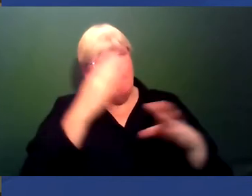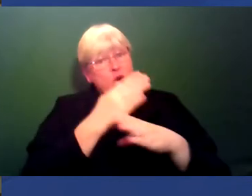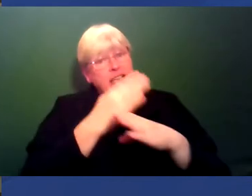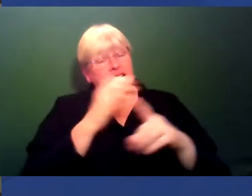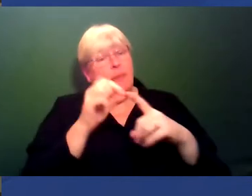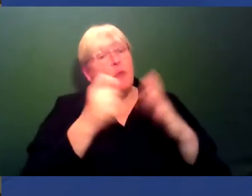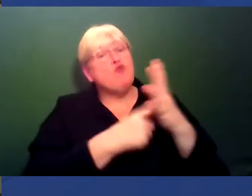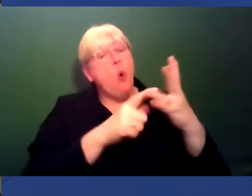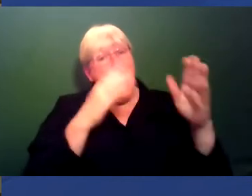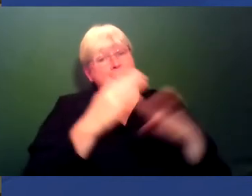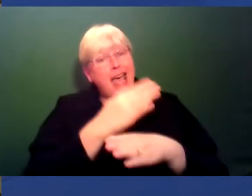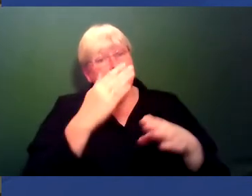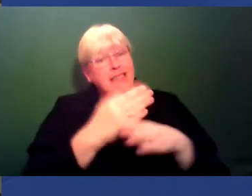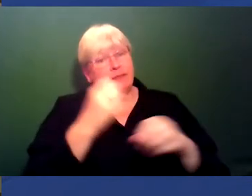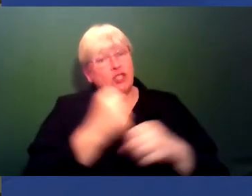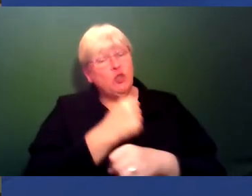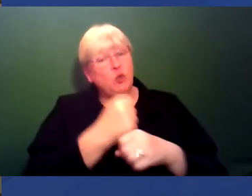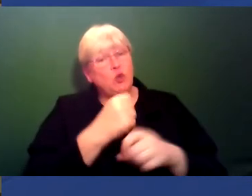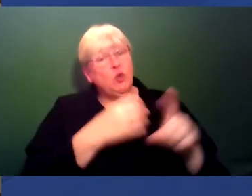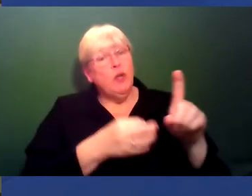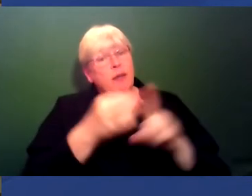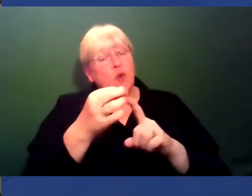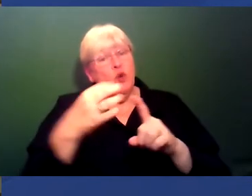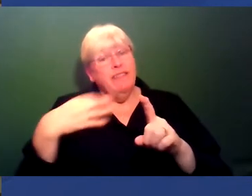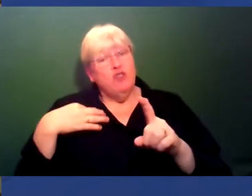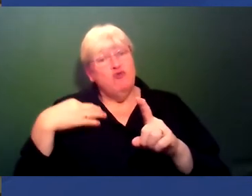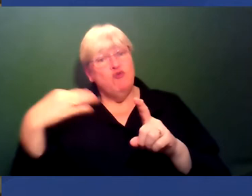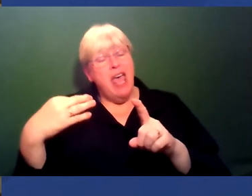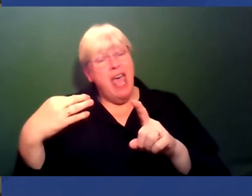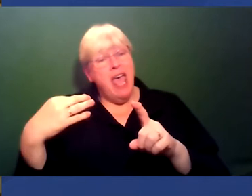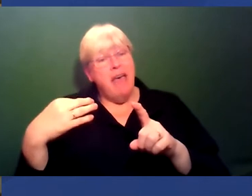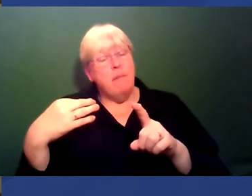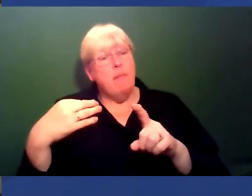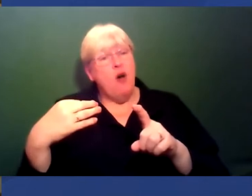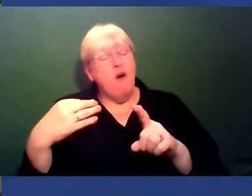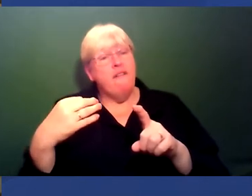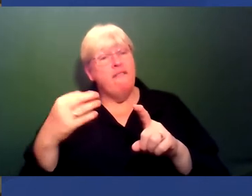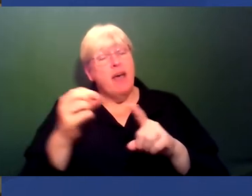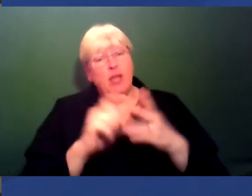do to improve representation of people of colour, women, et cetera?